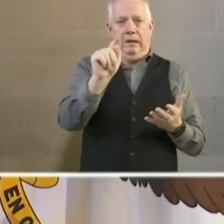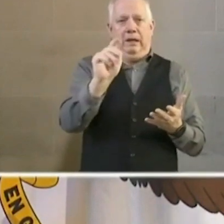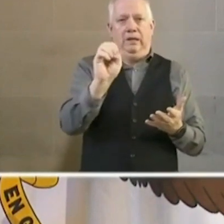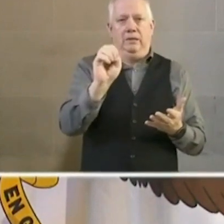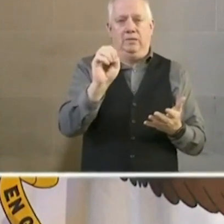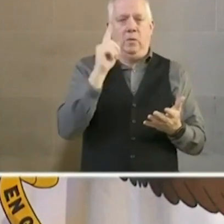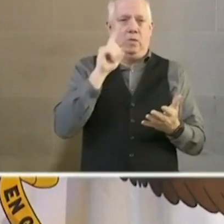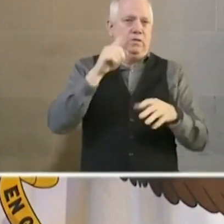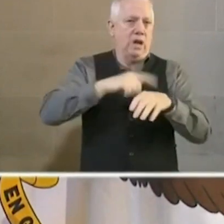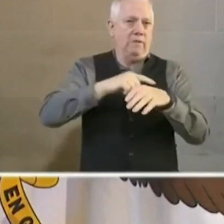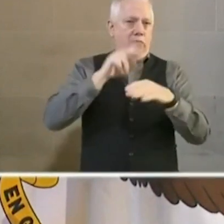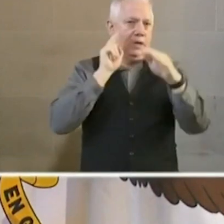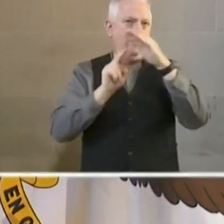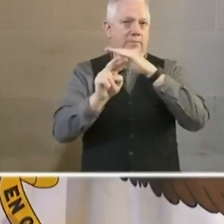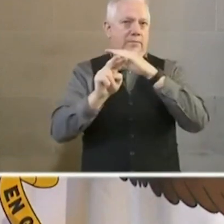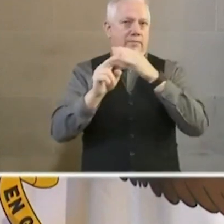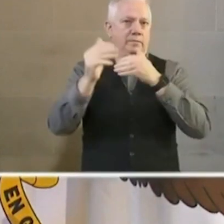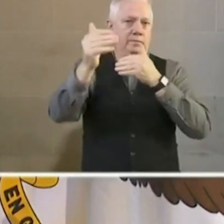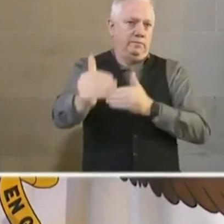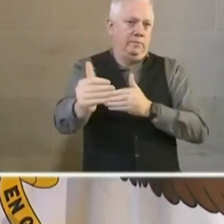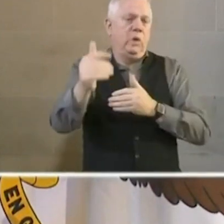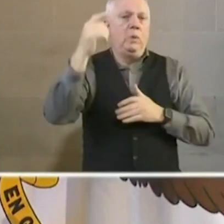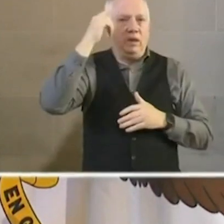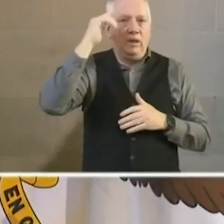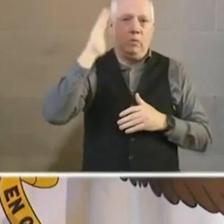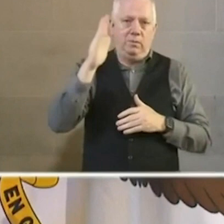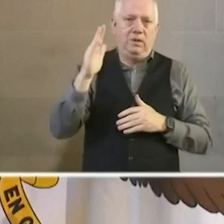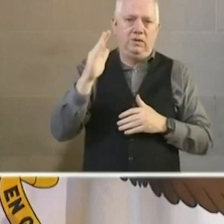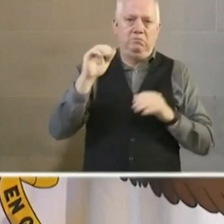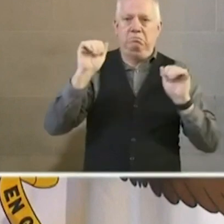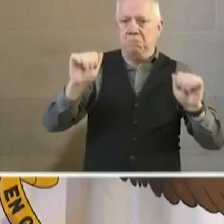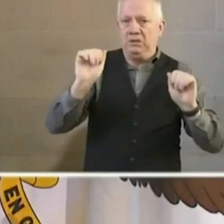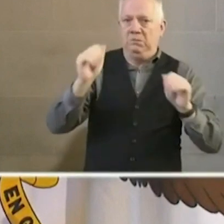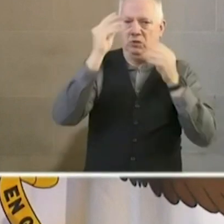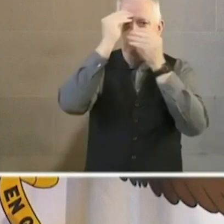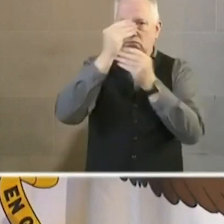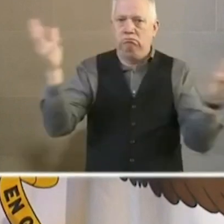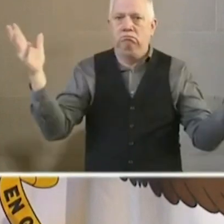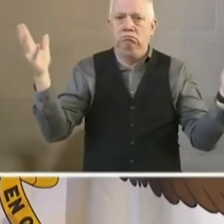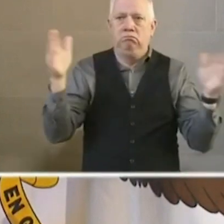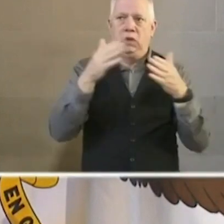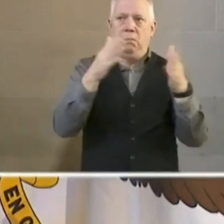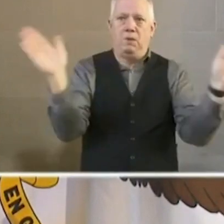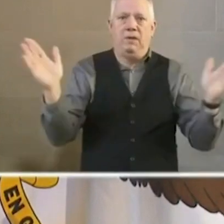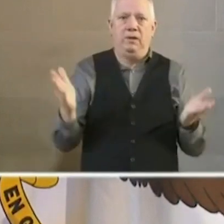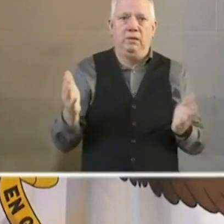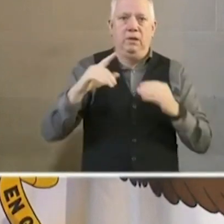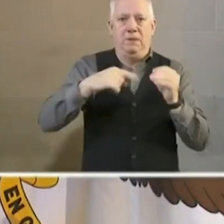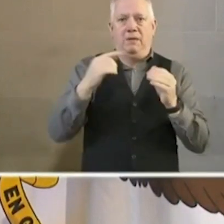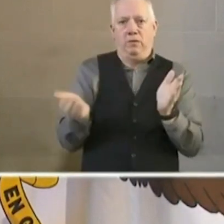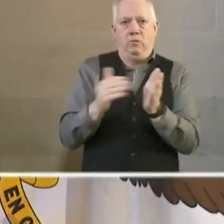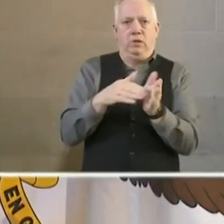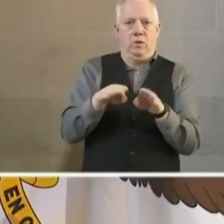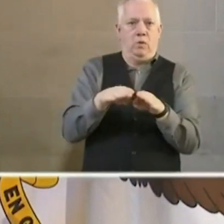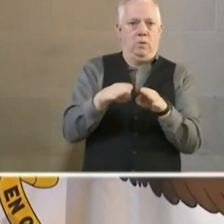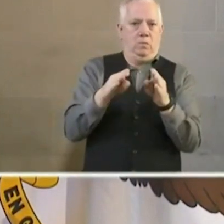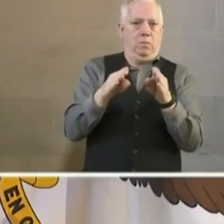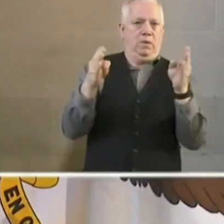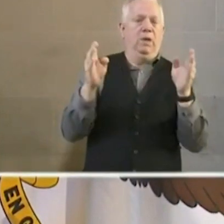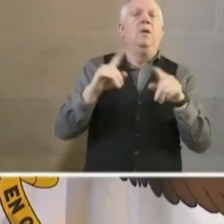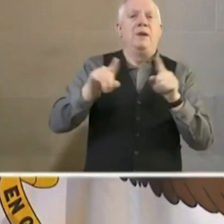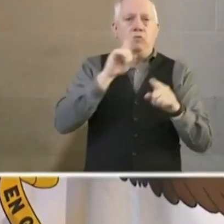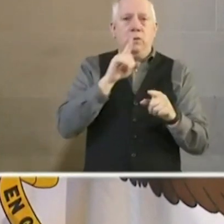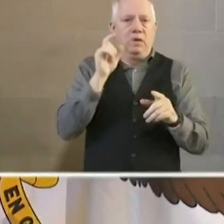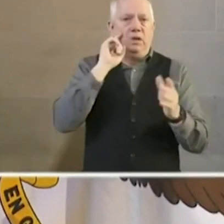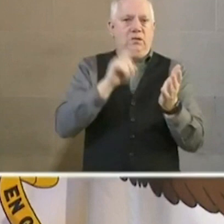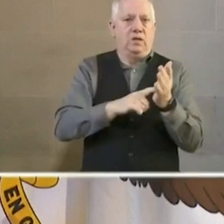time frame for what we think is reasonable to communicate to the public on a reopening plan. But I really want